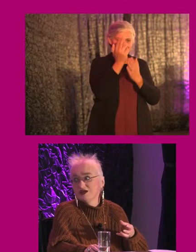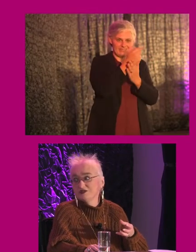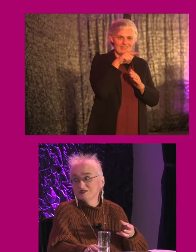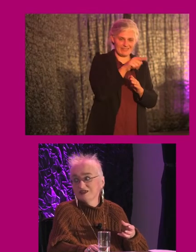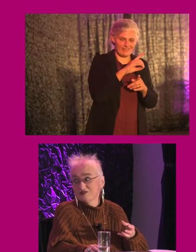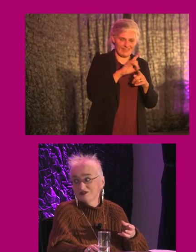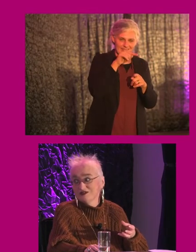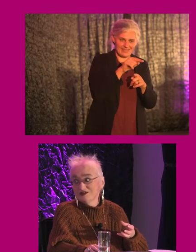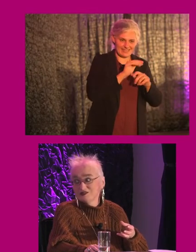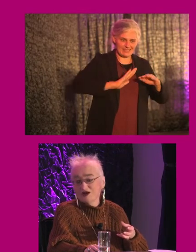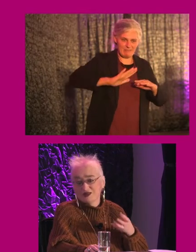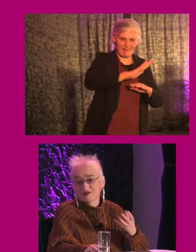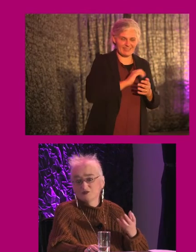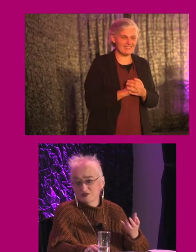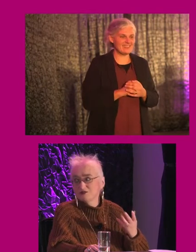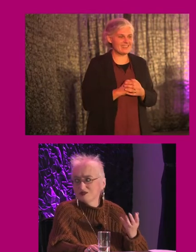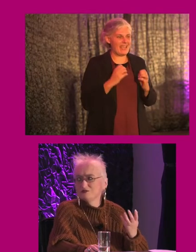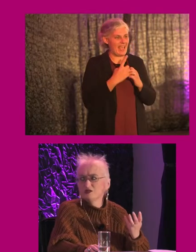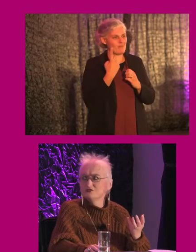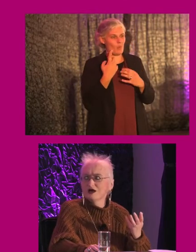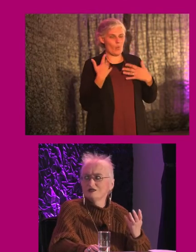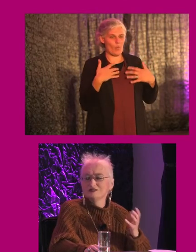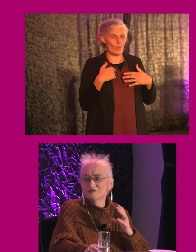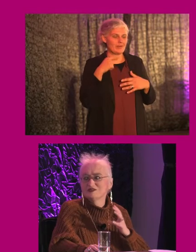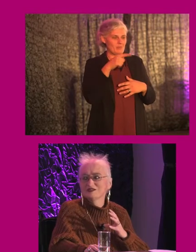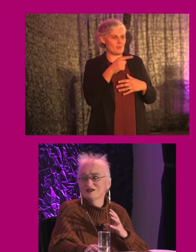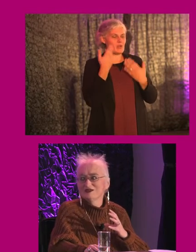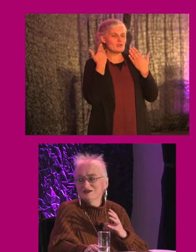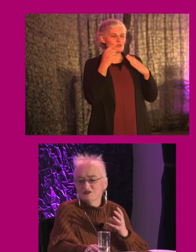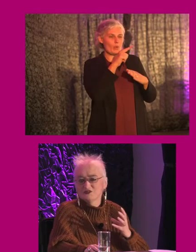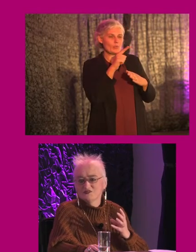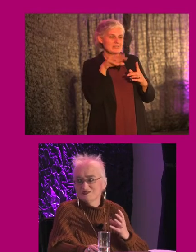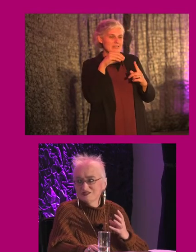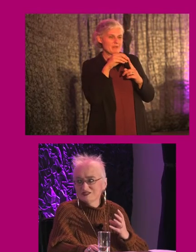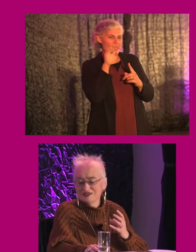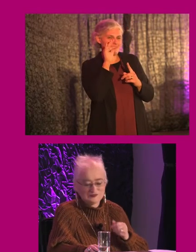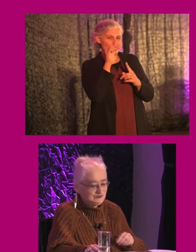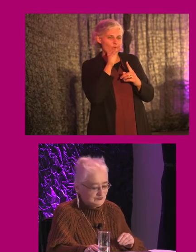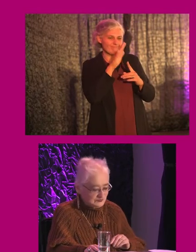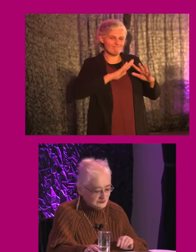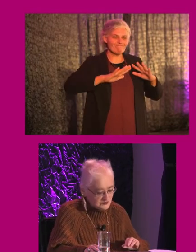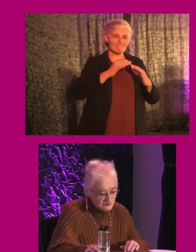play area together. So I think it was really, we love to highlight this particular fun facility.